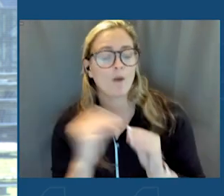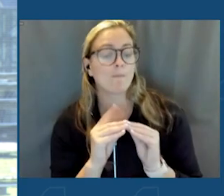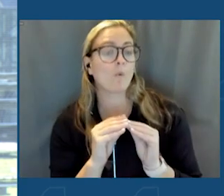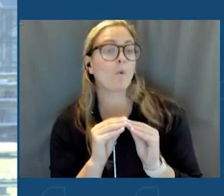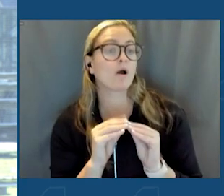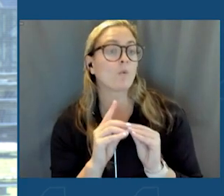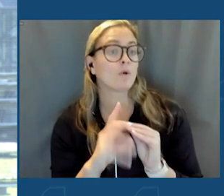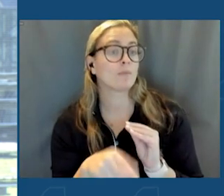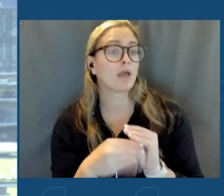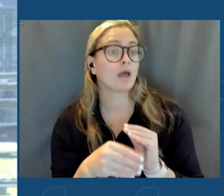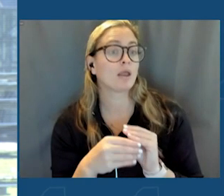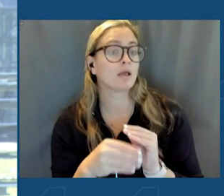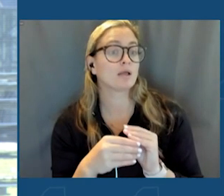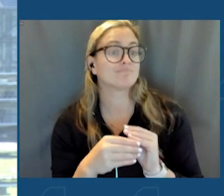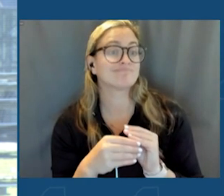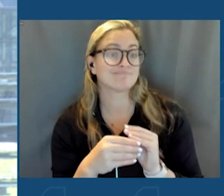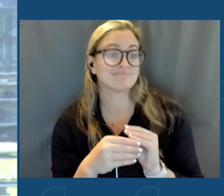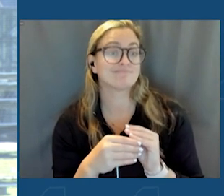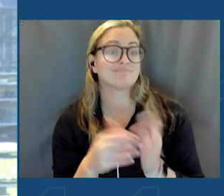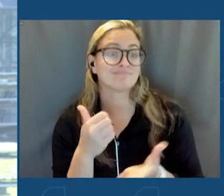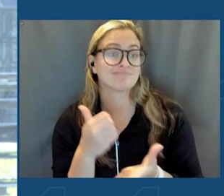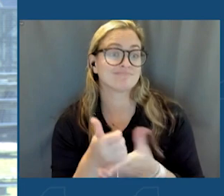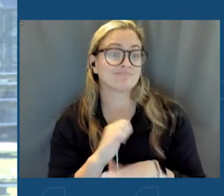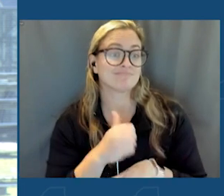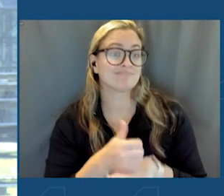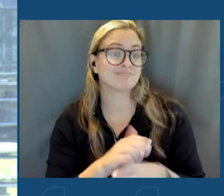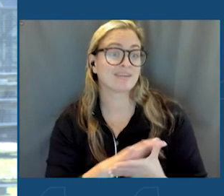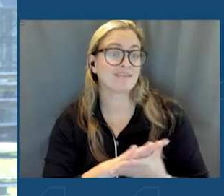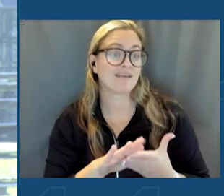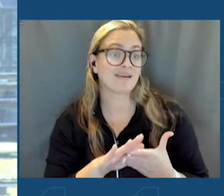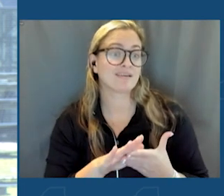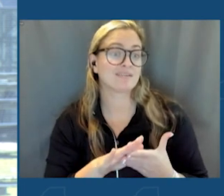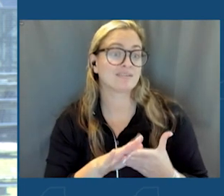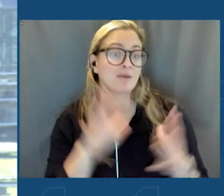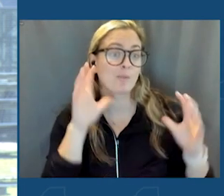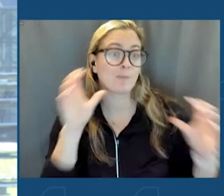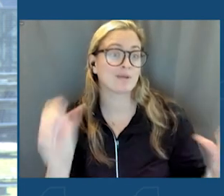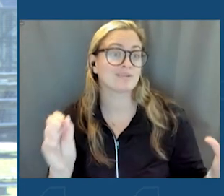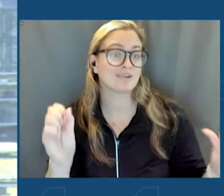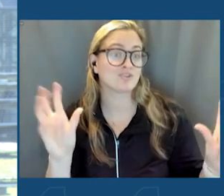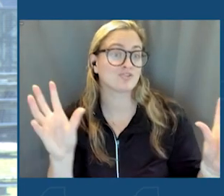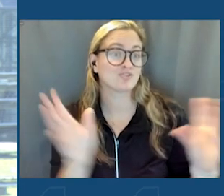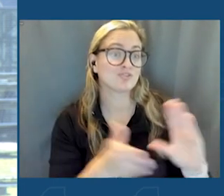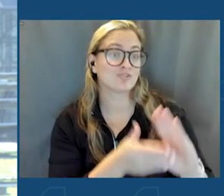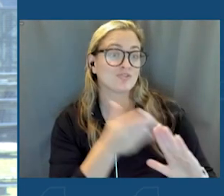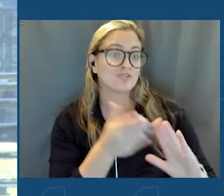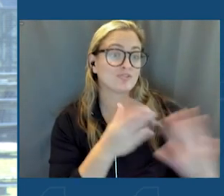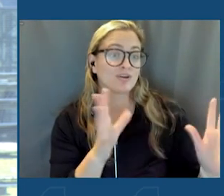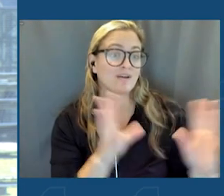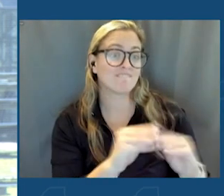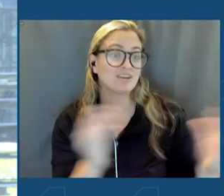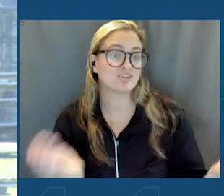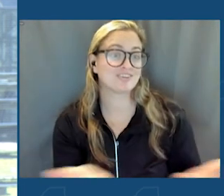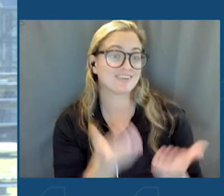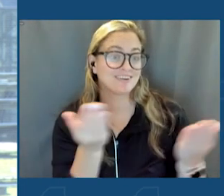to do is to help land a very nice presidential convention here in a couple of years. So I'm out there.